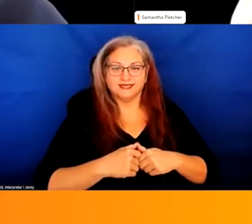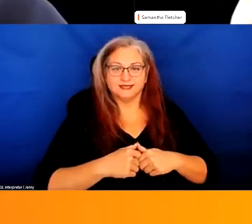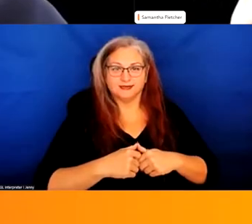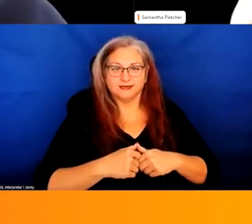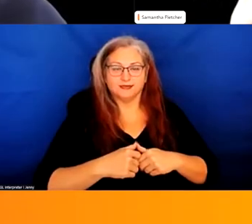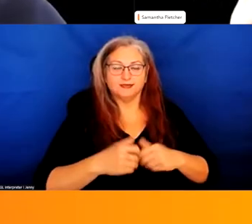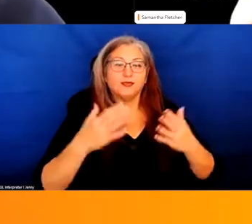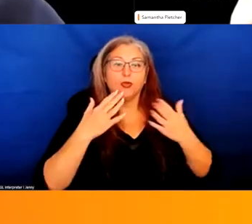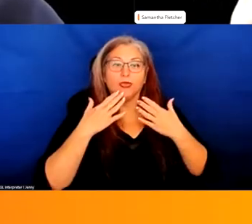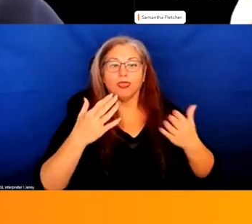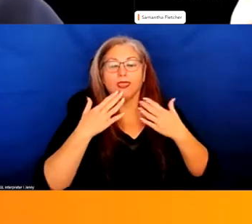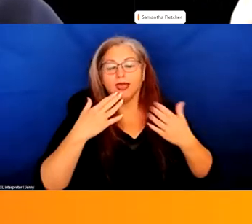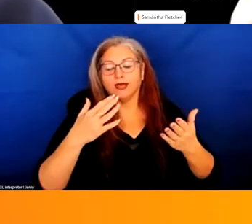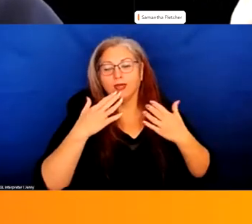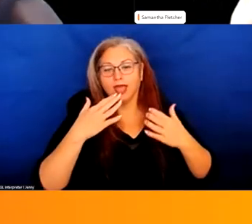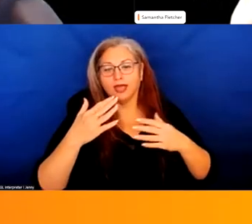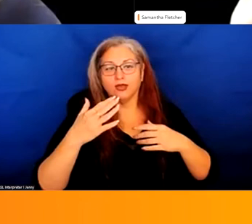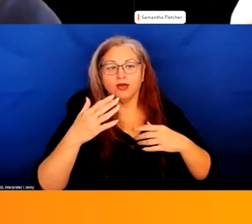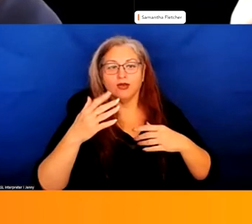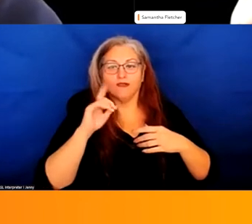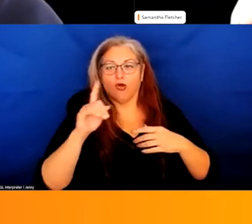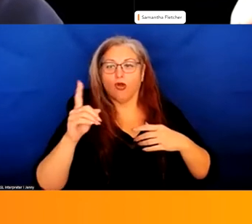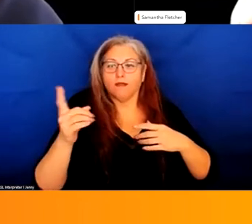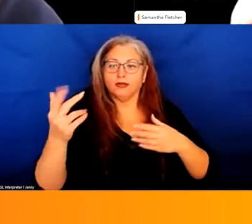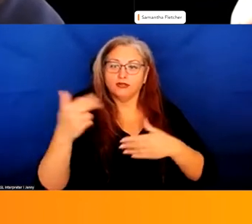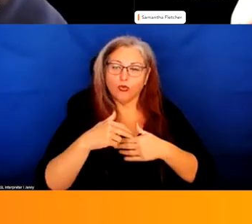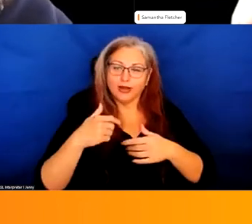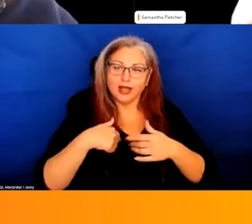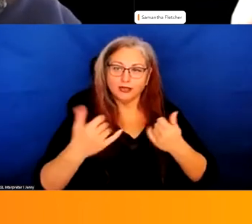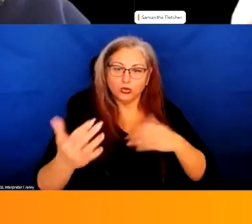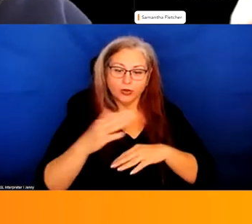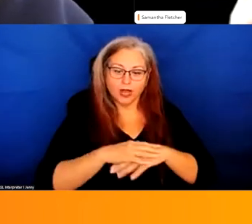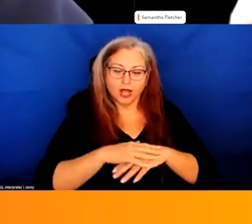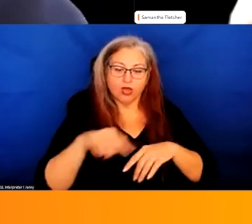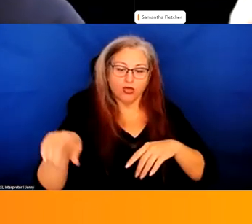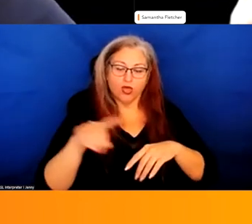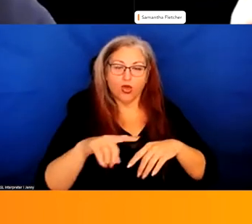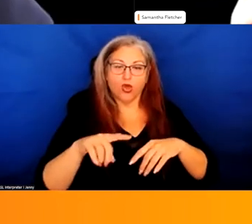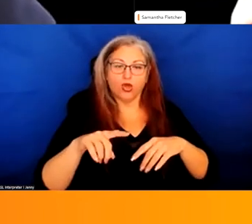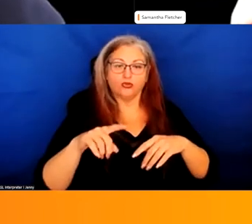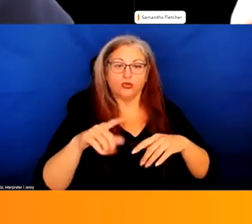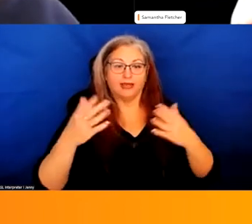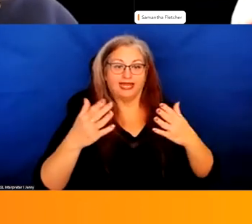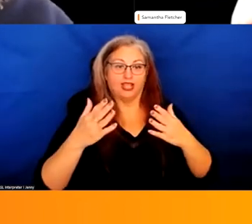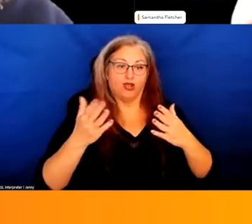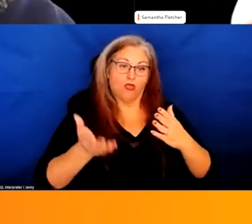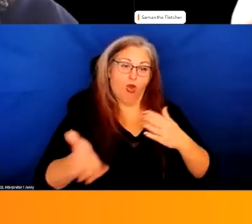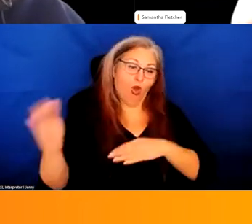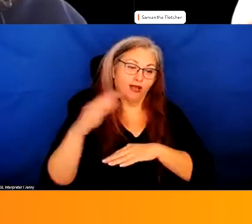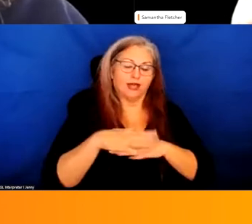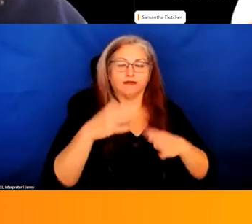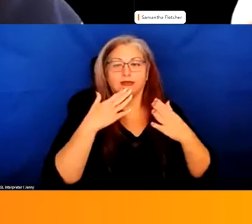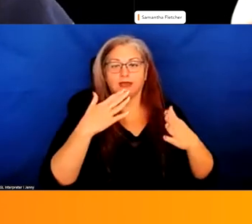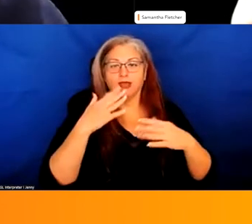Thank you all for being with us throughout the day. Those of you who been with us throughout the day, thank you to